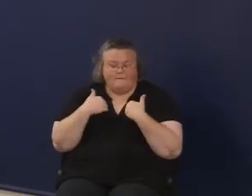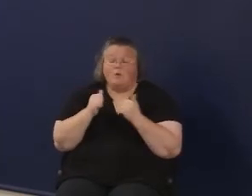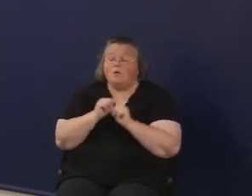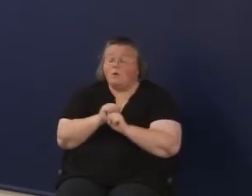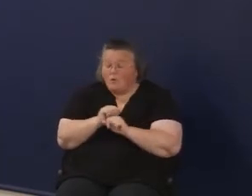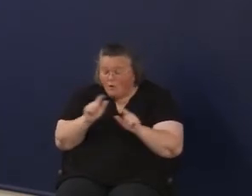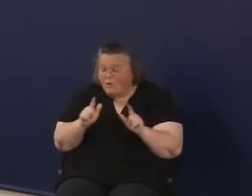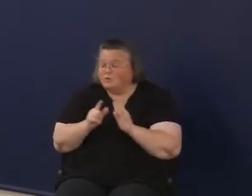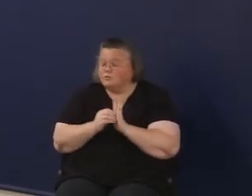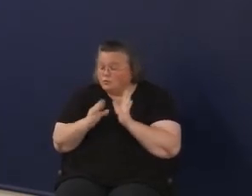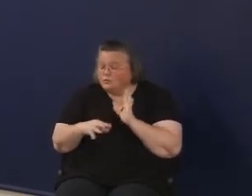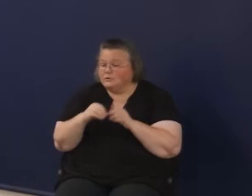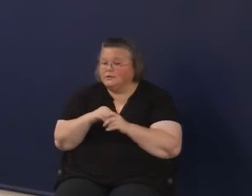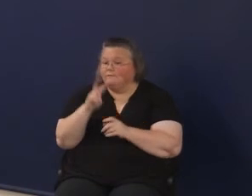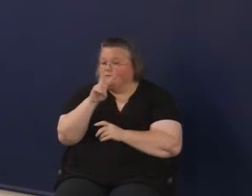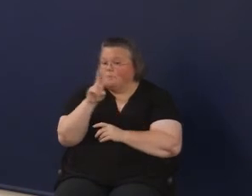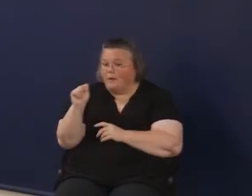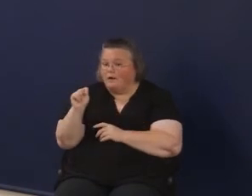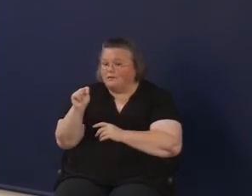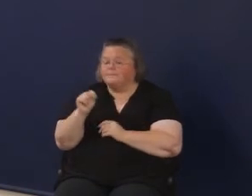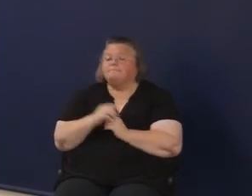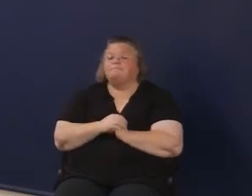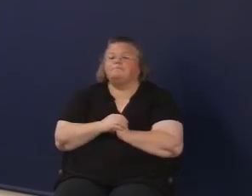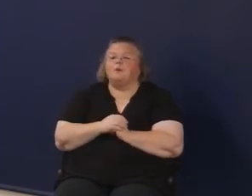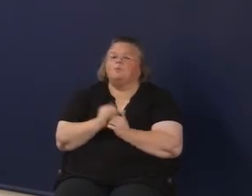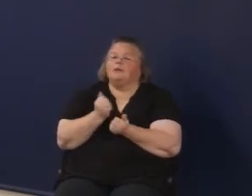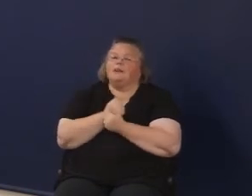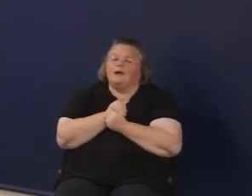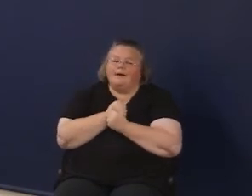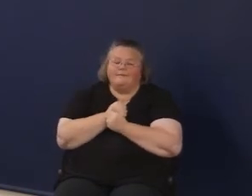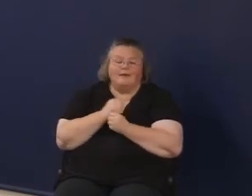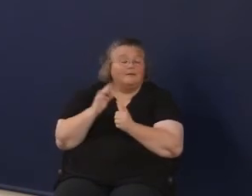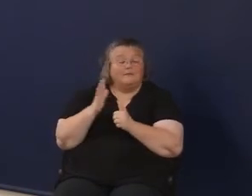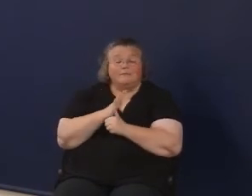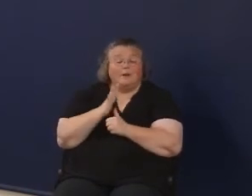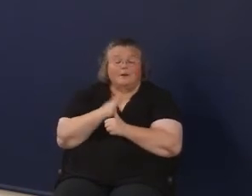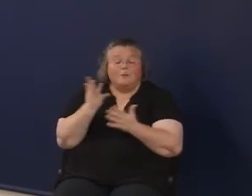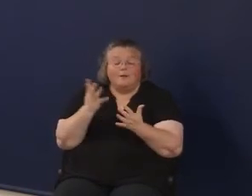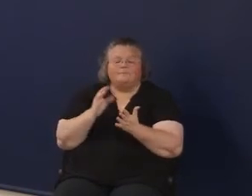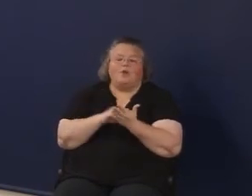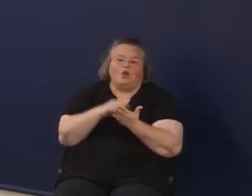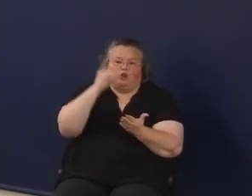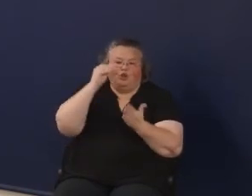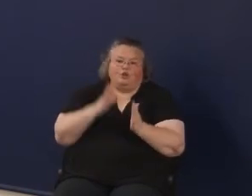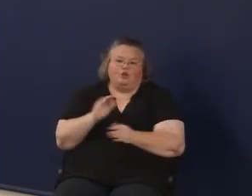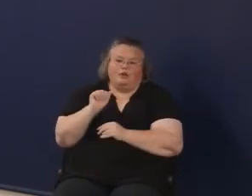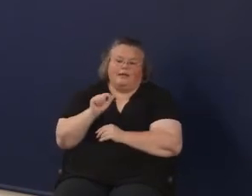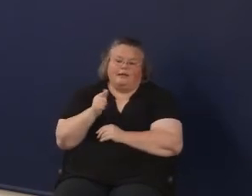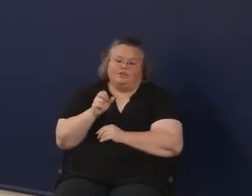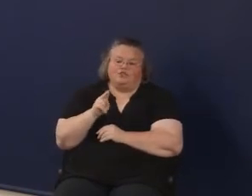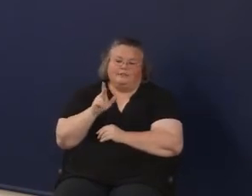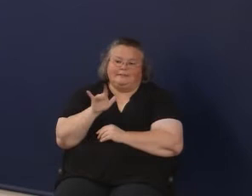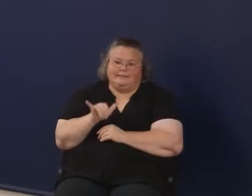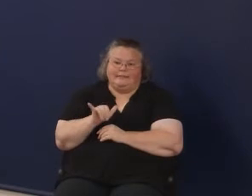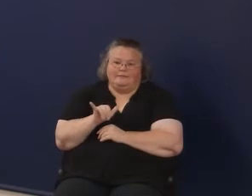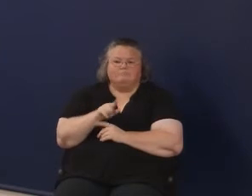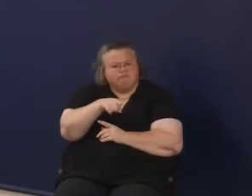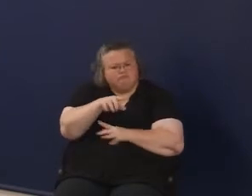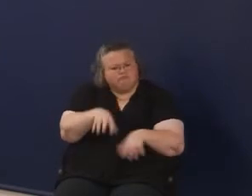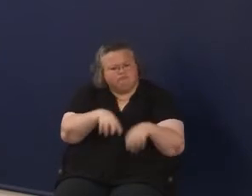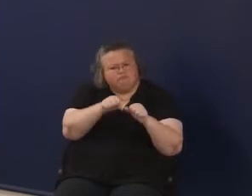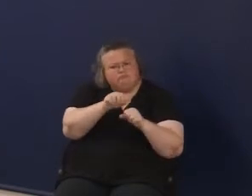learners in Vermont. We love, of course, that they put learner agency first, right? We want learners to own their own learning.